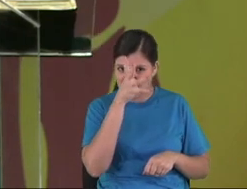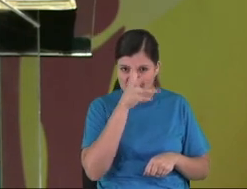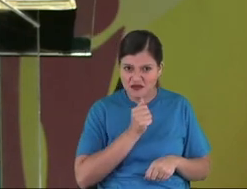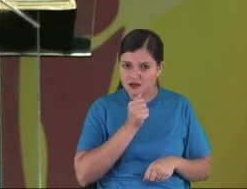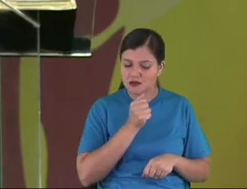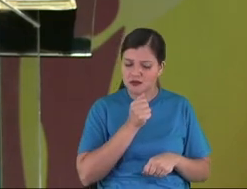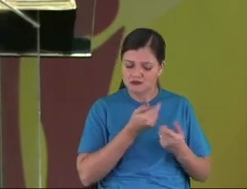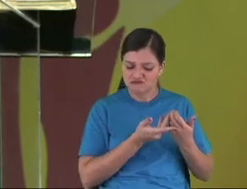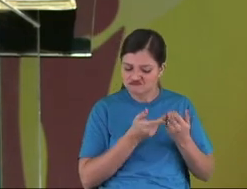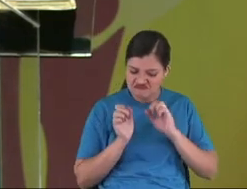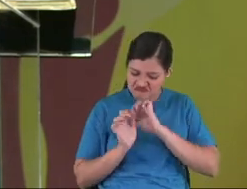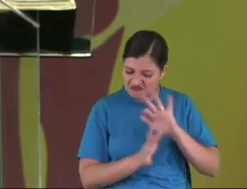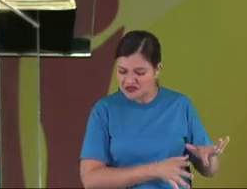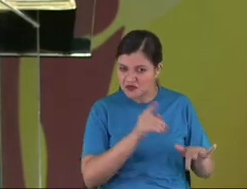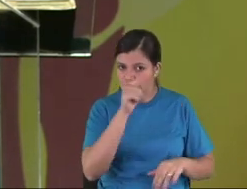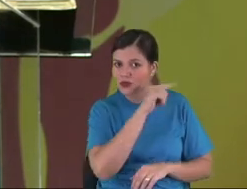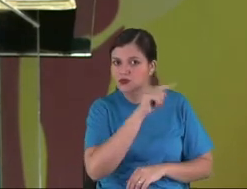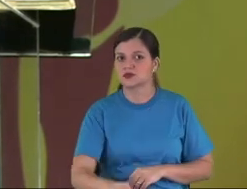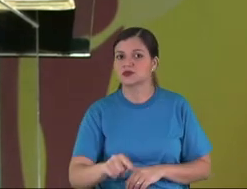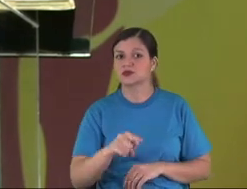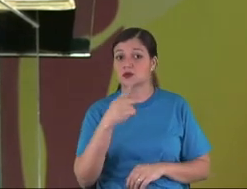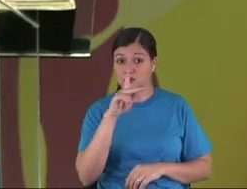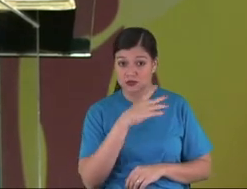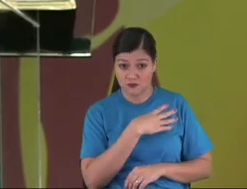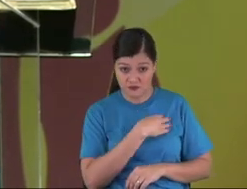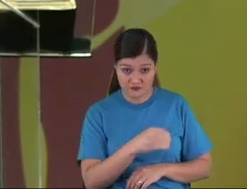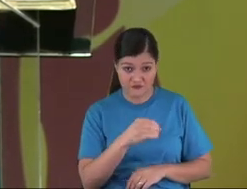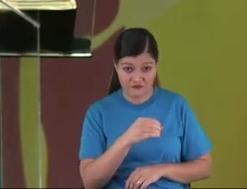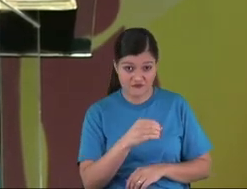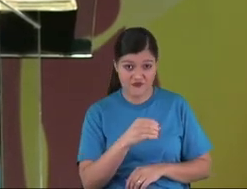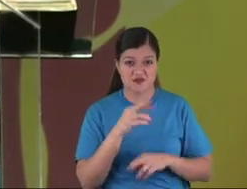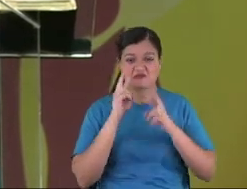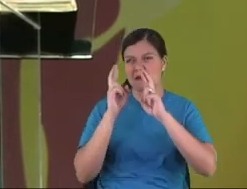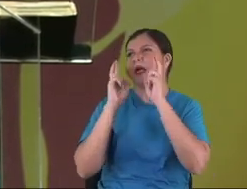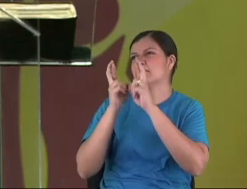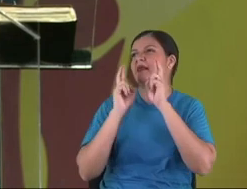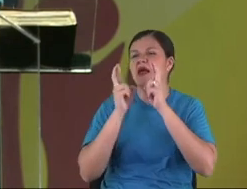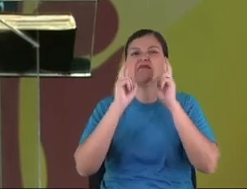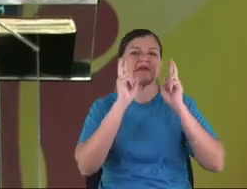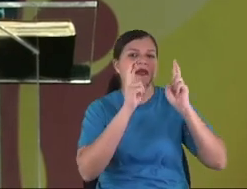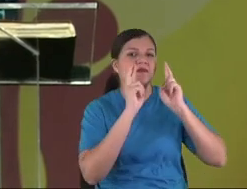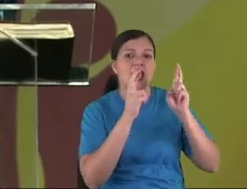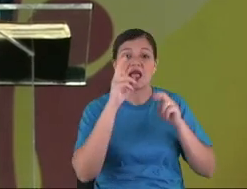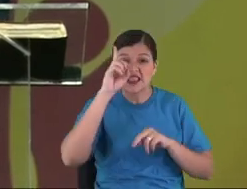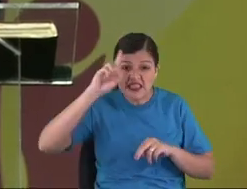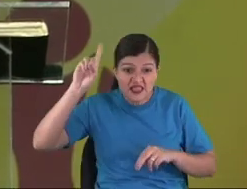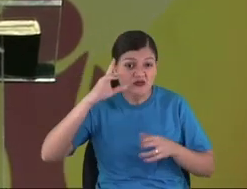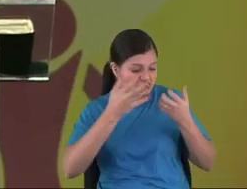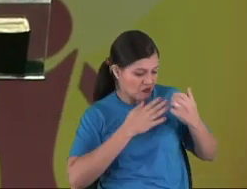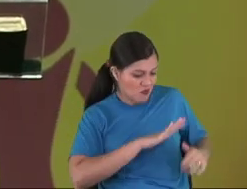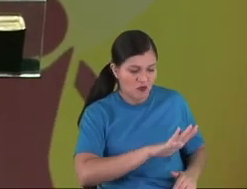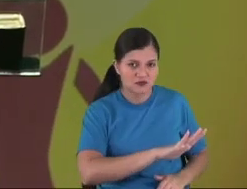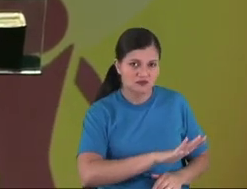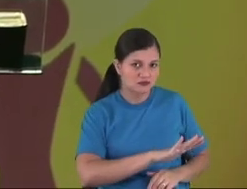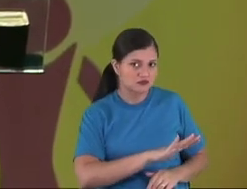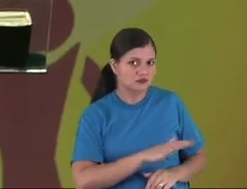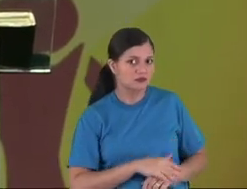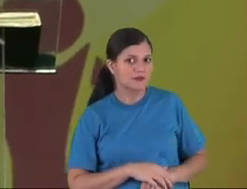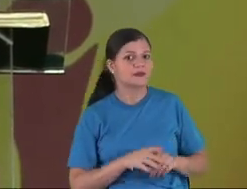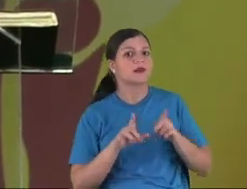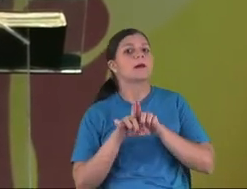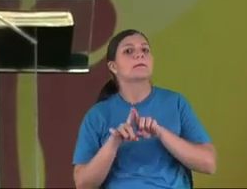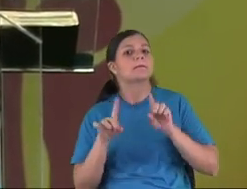words. Moral words. Don't allow your kids murmur with you because God hates it.